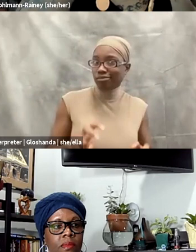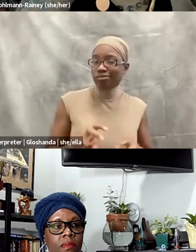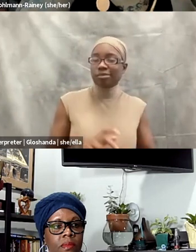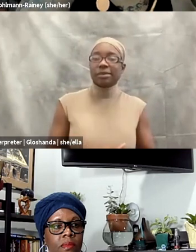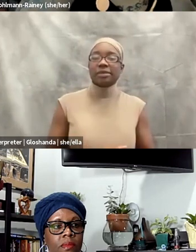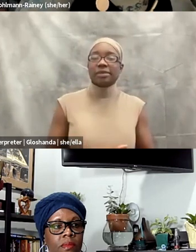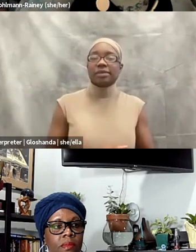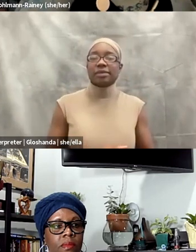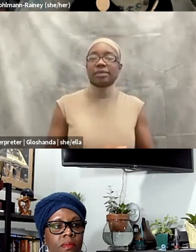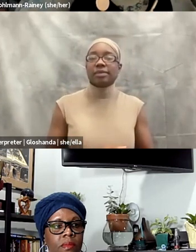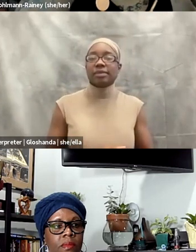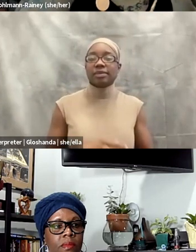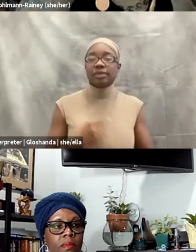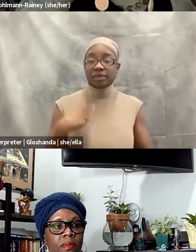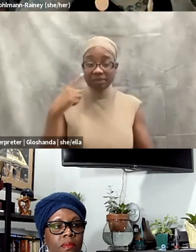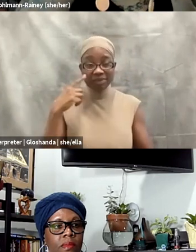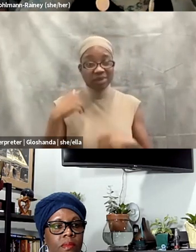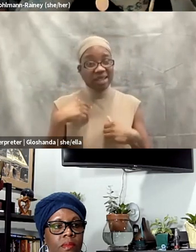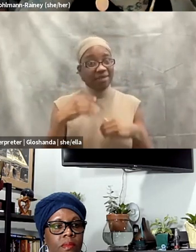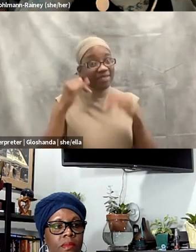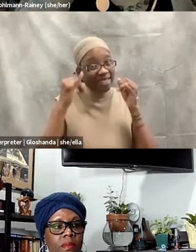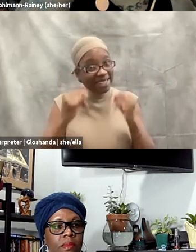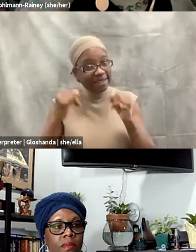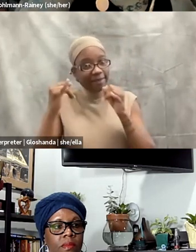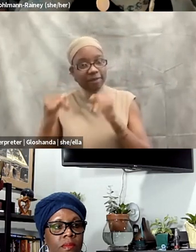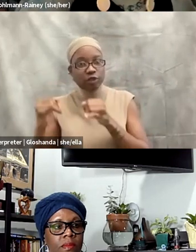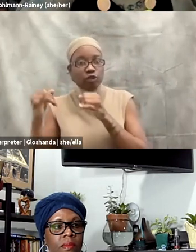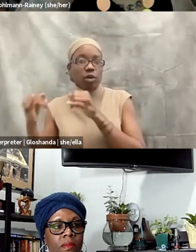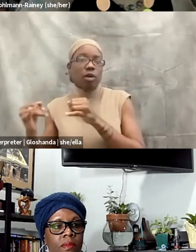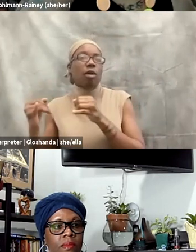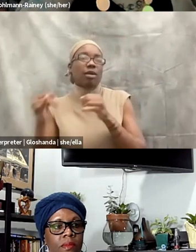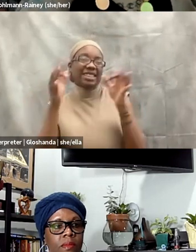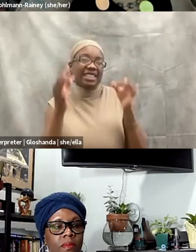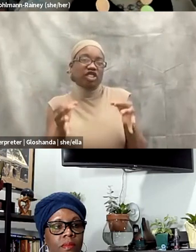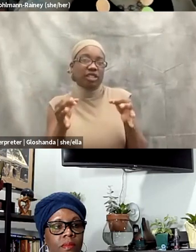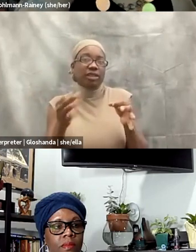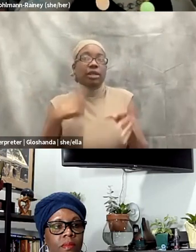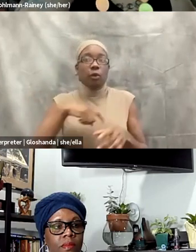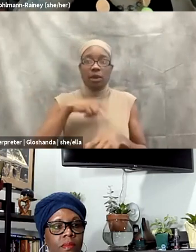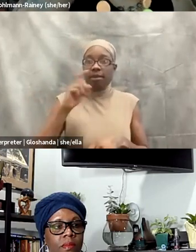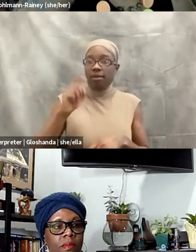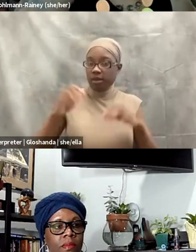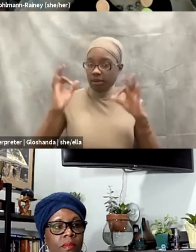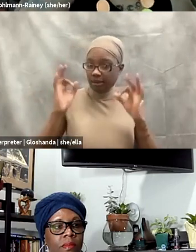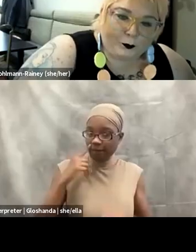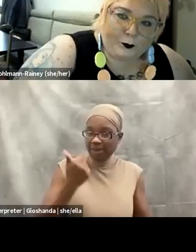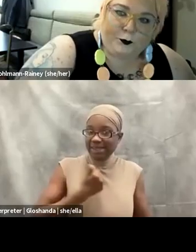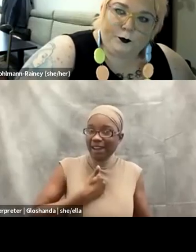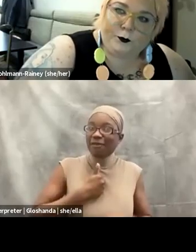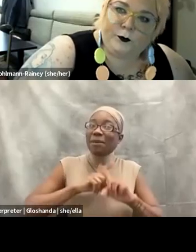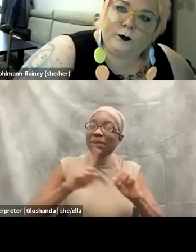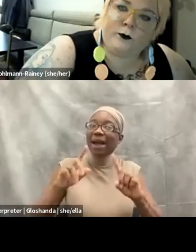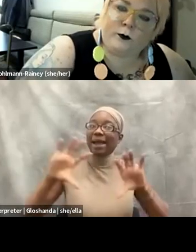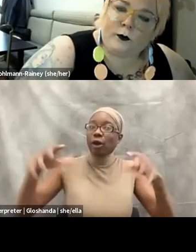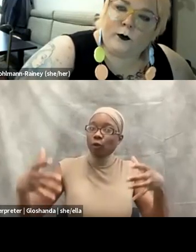um, very individual decisions that we have to make, but in a collective context, because I know that I'm